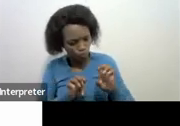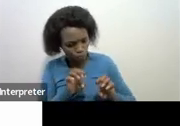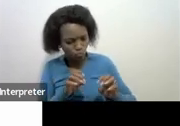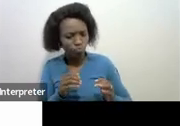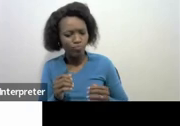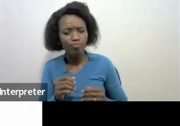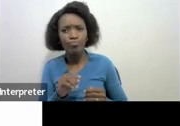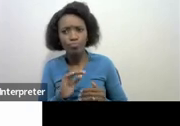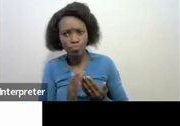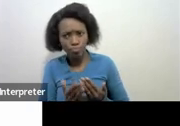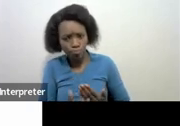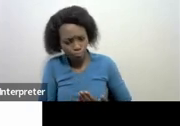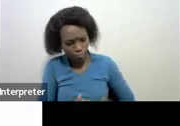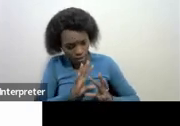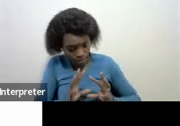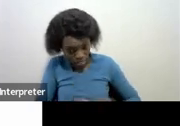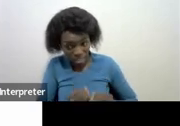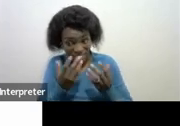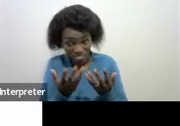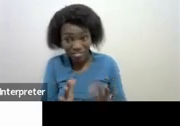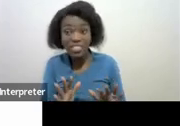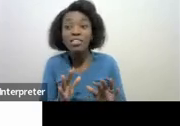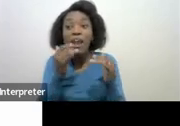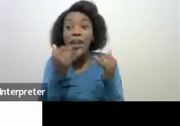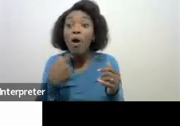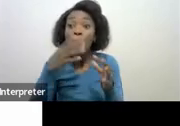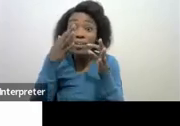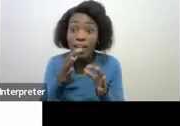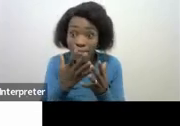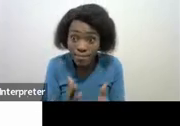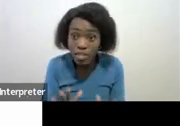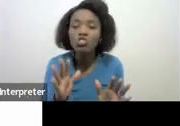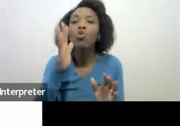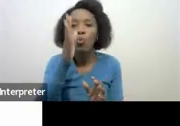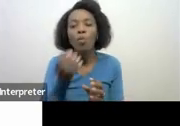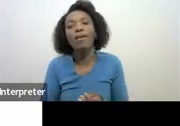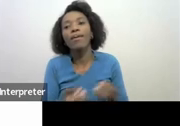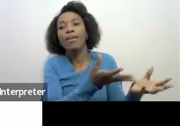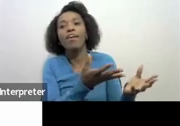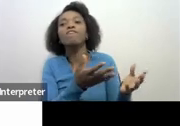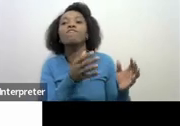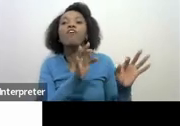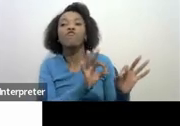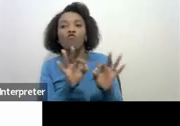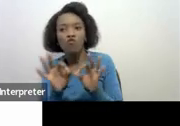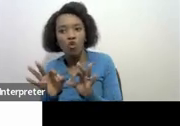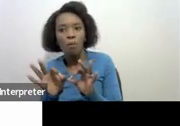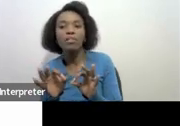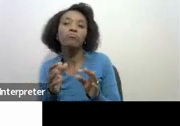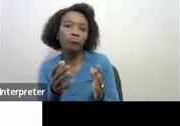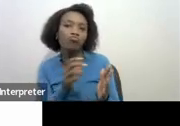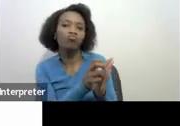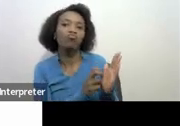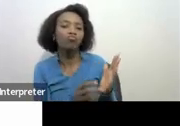and then once we have made a determination we will issue you with a formal non-binding ruling